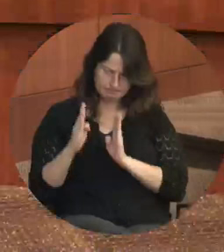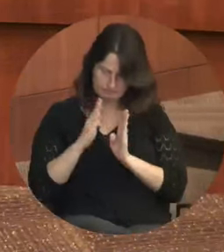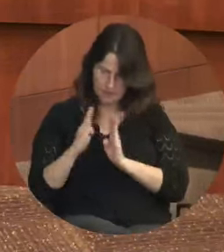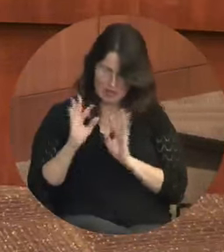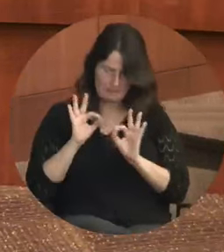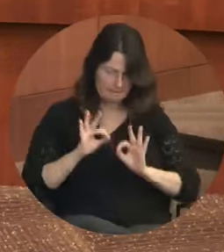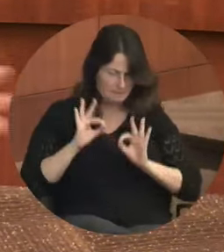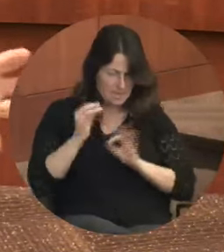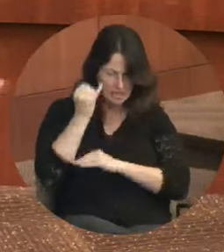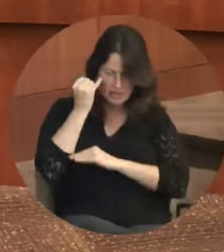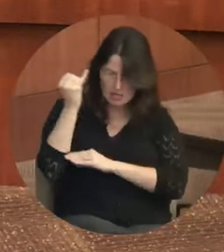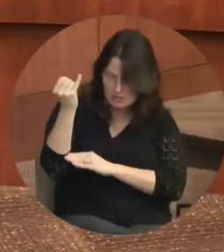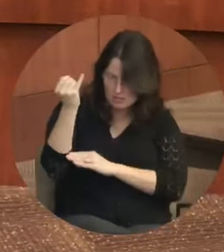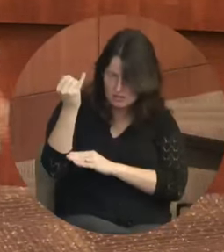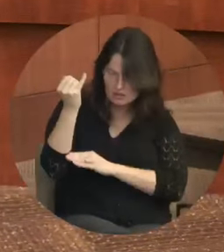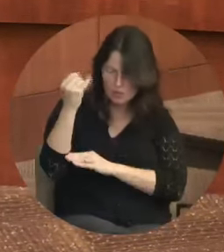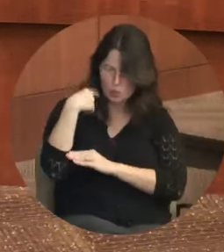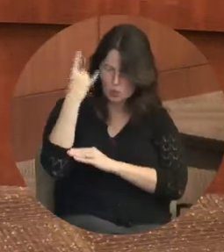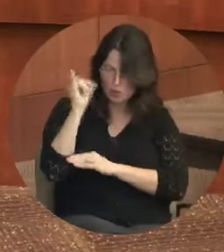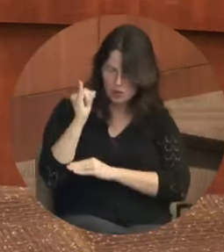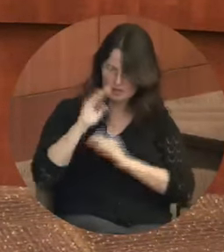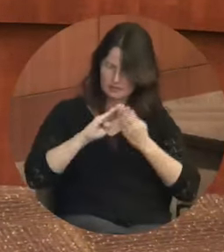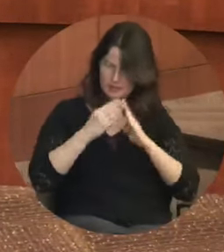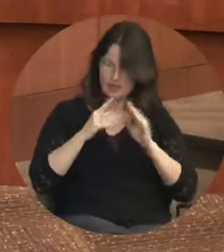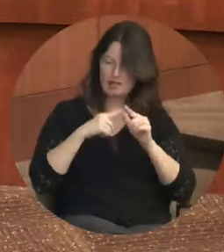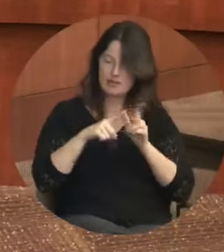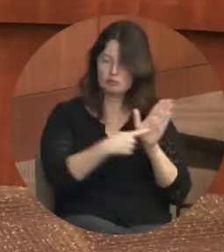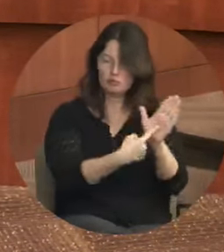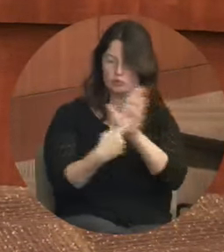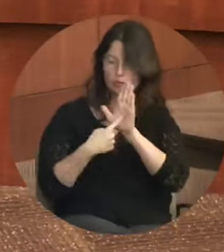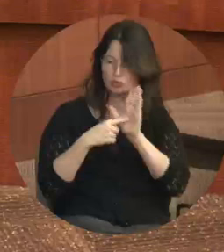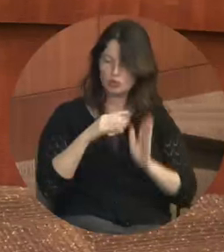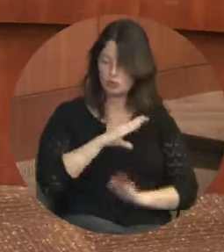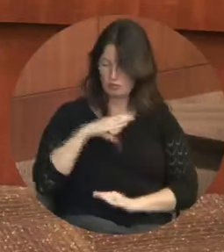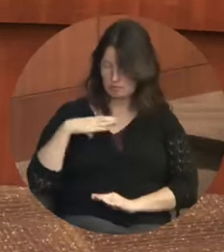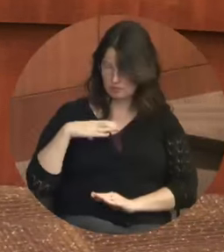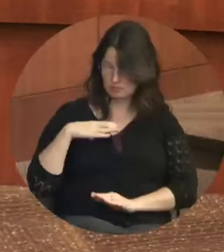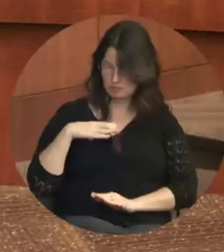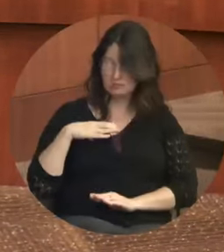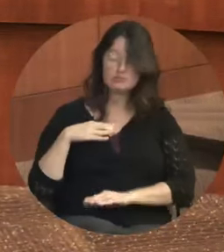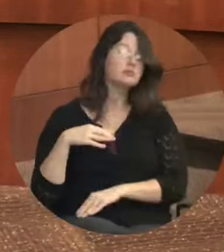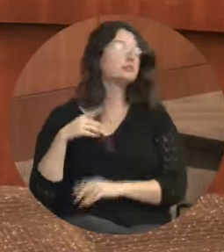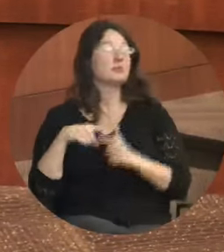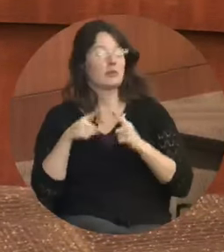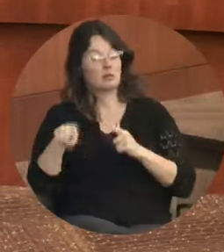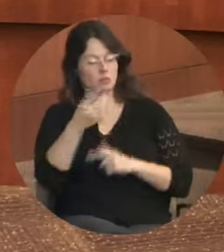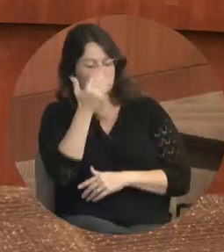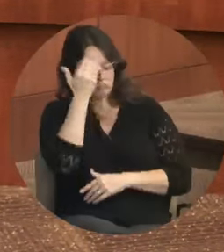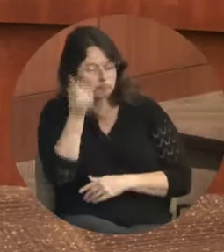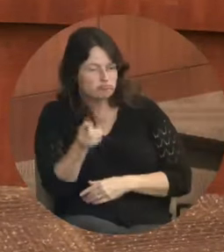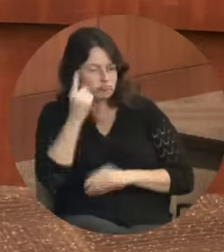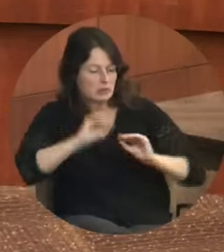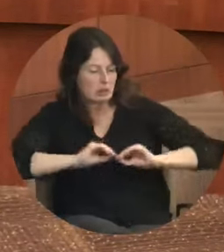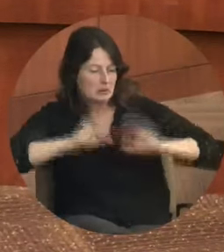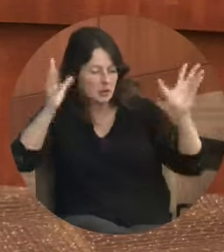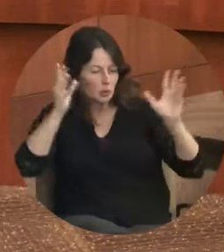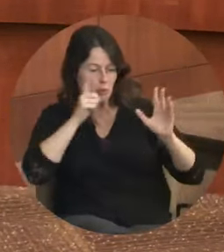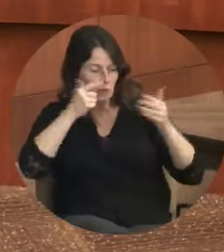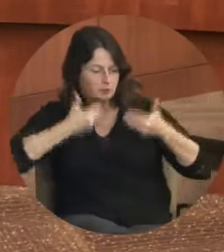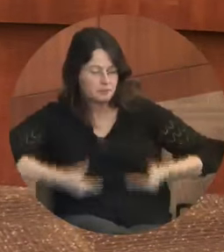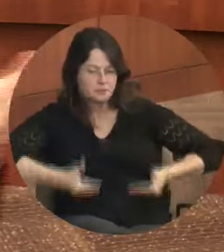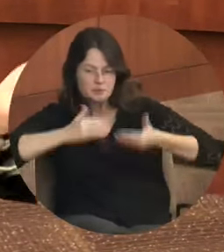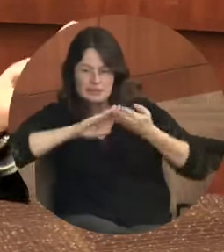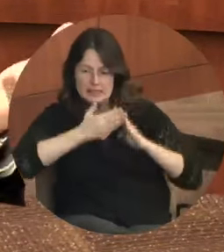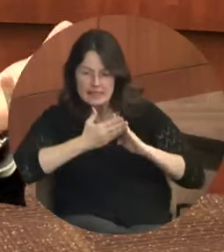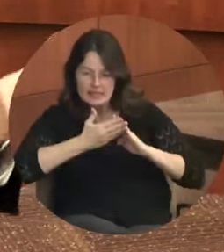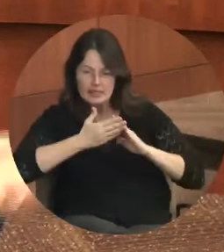picture we could prepare to present to the City Council so they could clearly see who we are as a city and